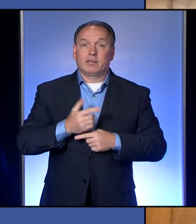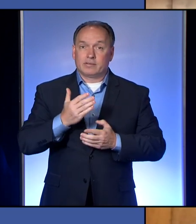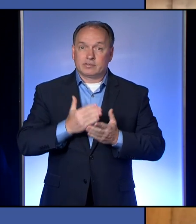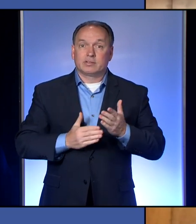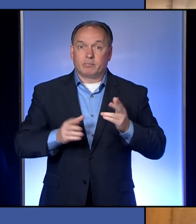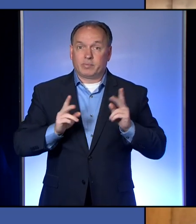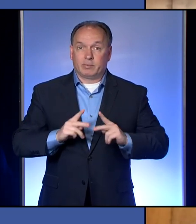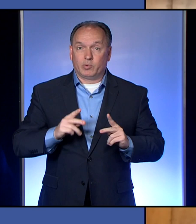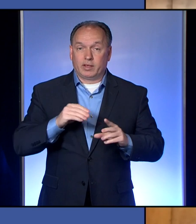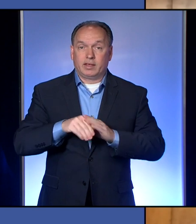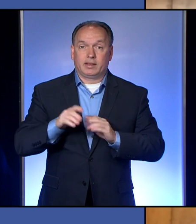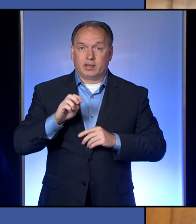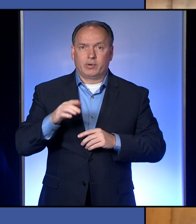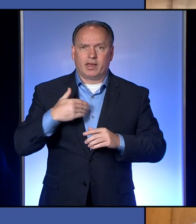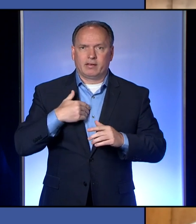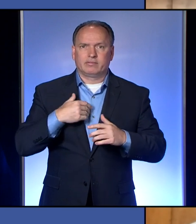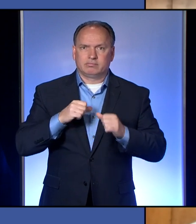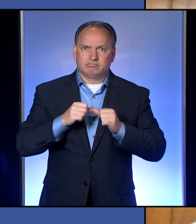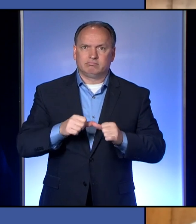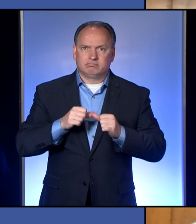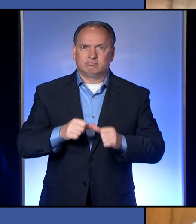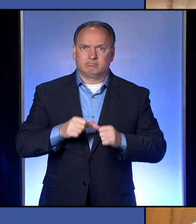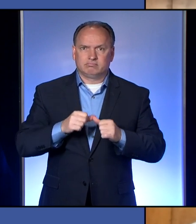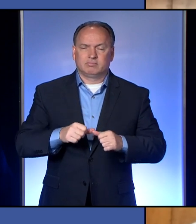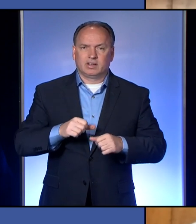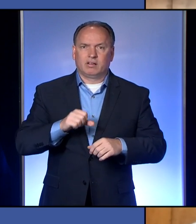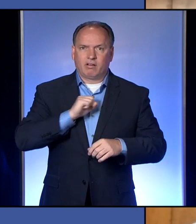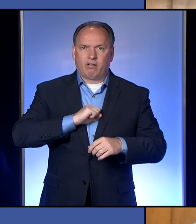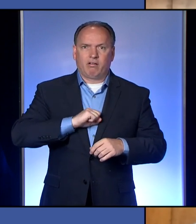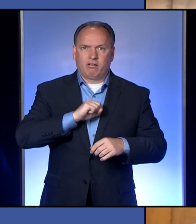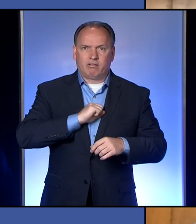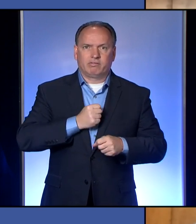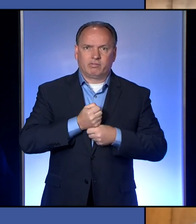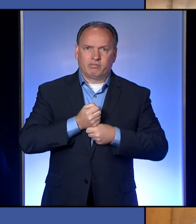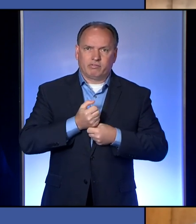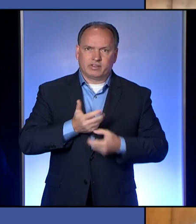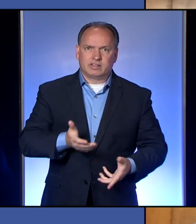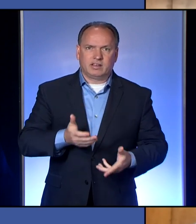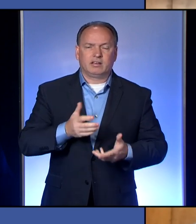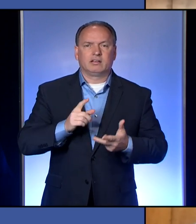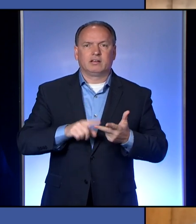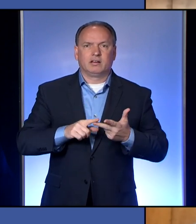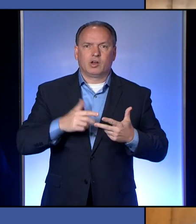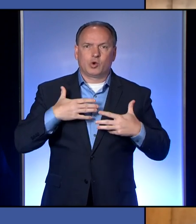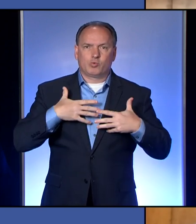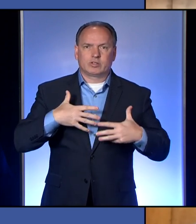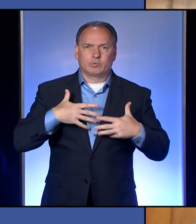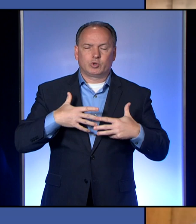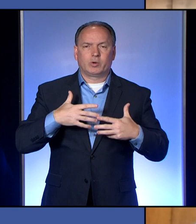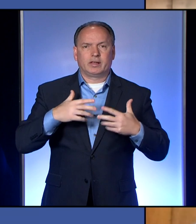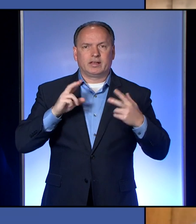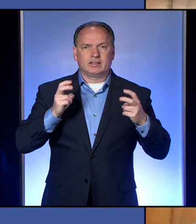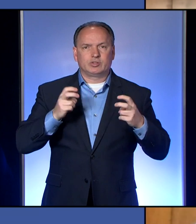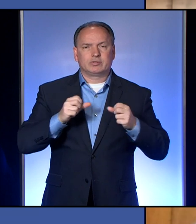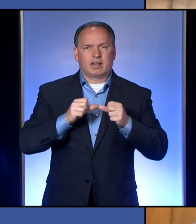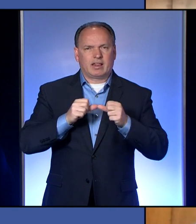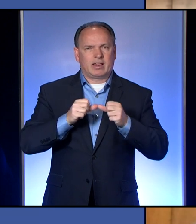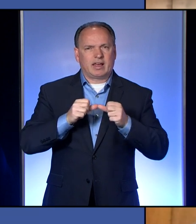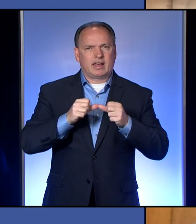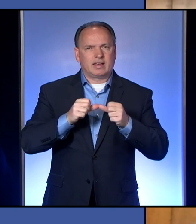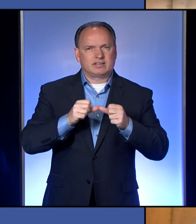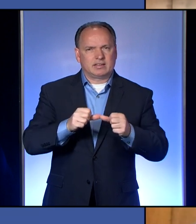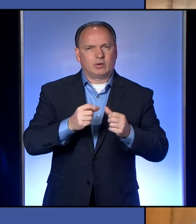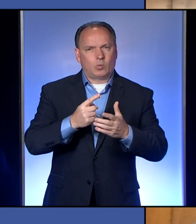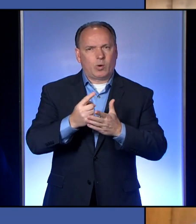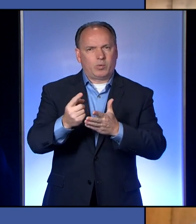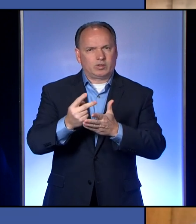Erie who are having persistent symptoms of cough or fatigue or respiratory issues that are lasting multiple weeks.